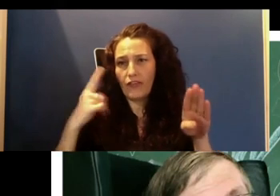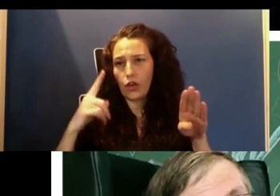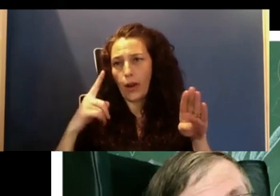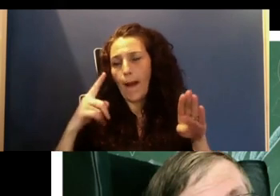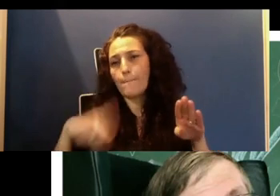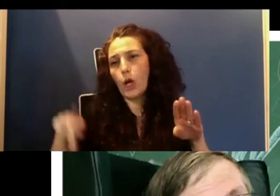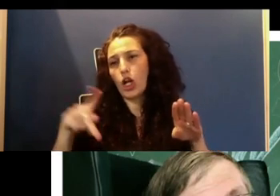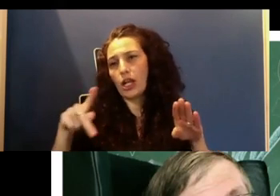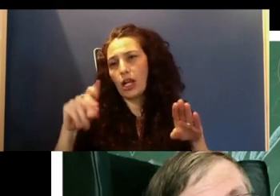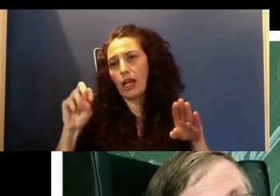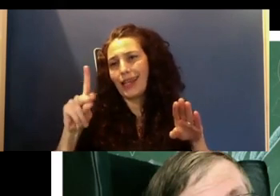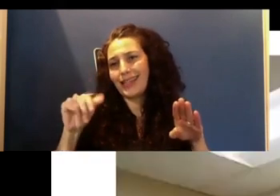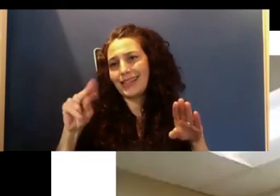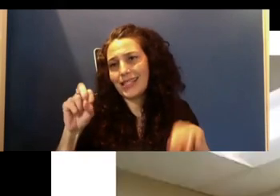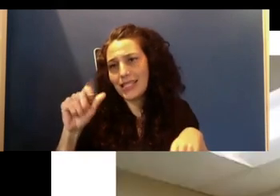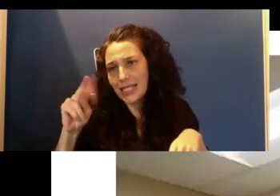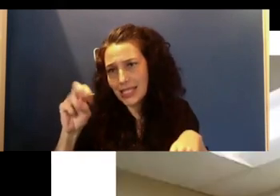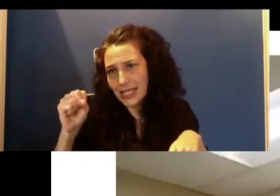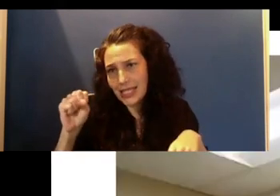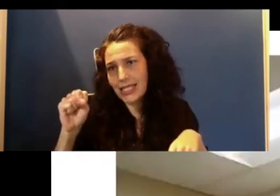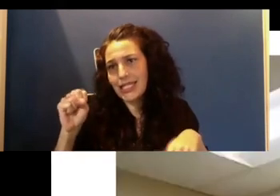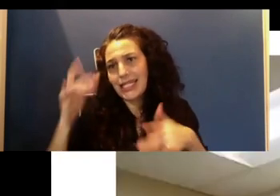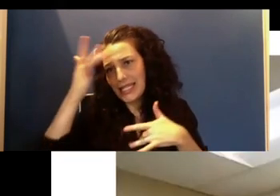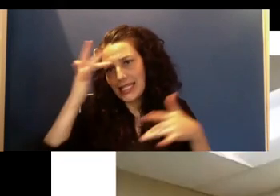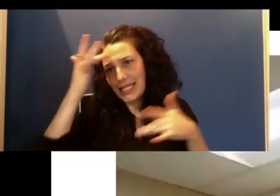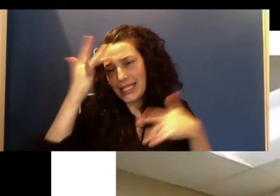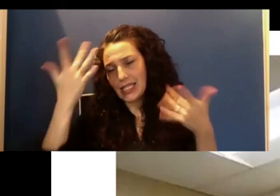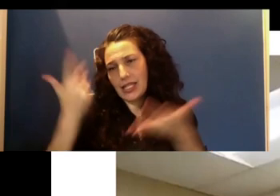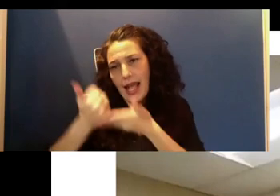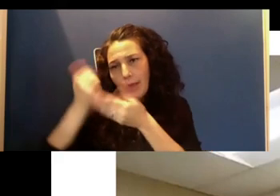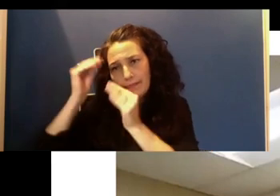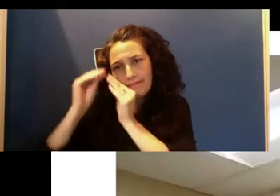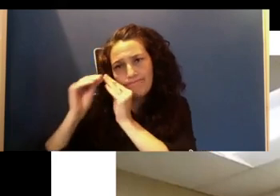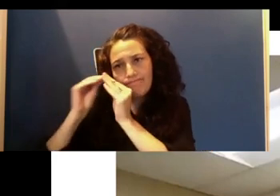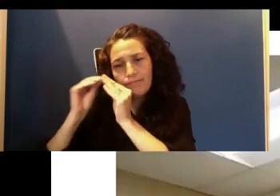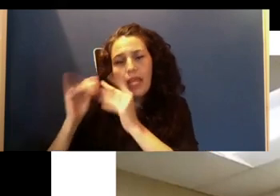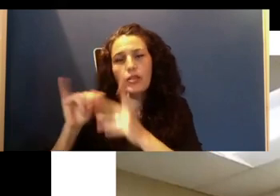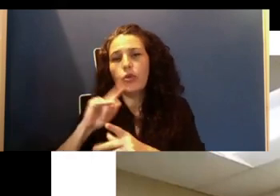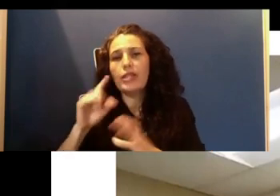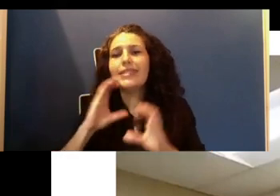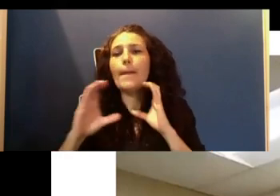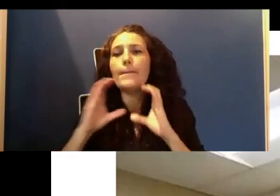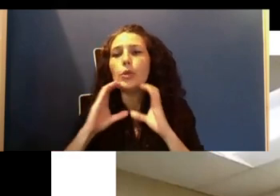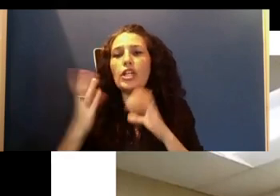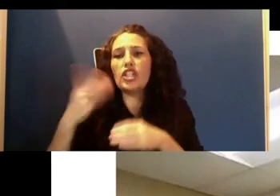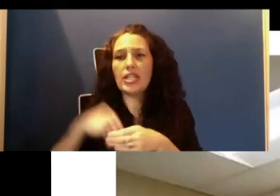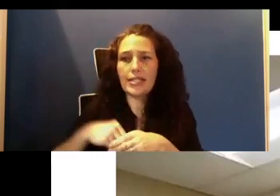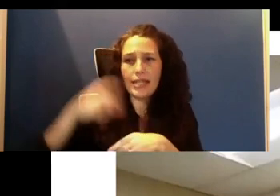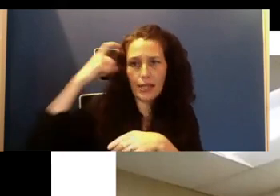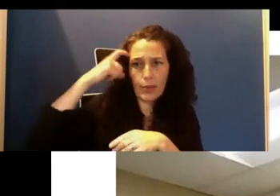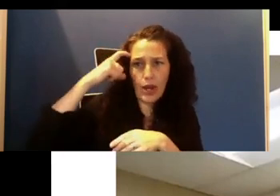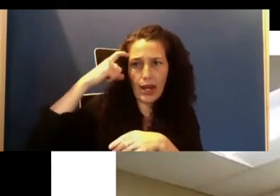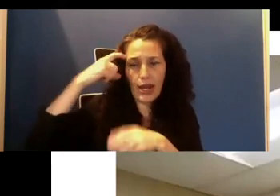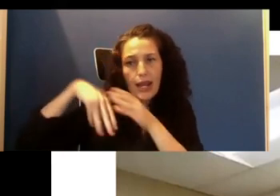for what's abnormal in those brains. So it's all about communication inside the brain and out. And that's why